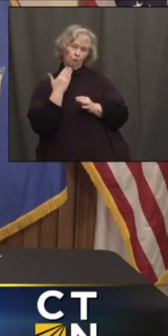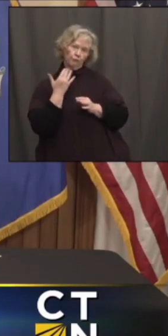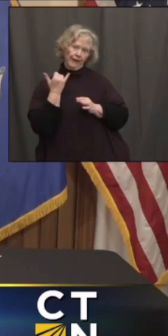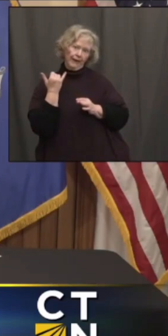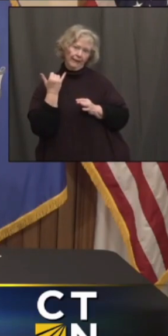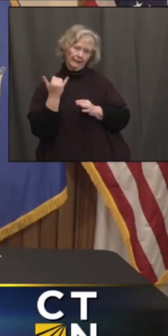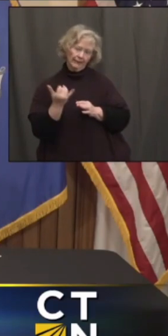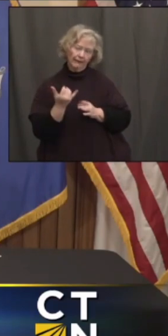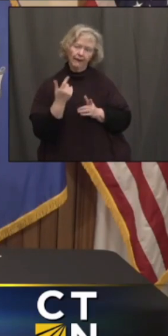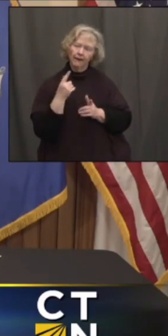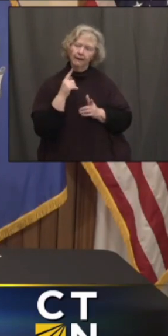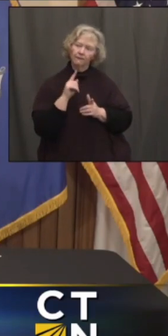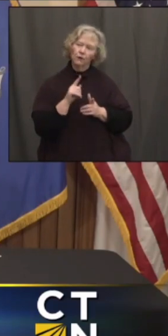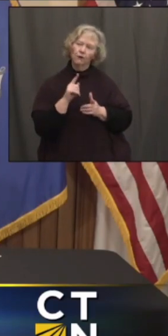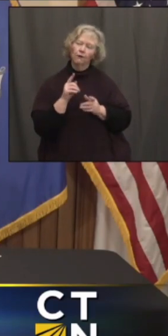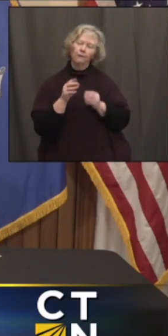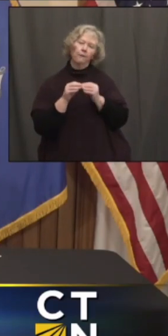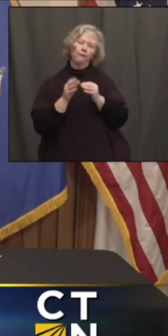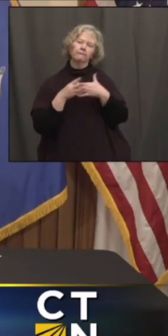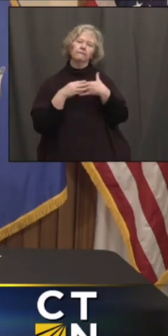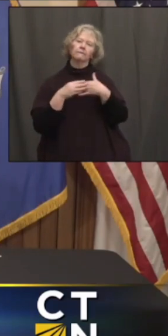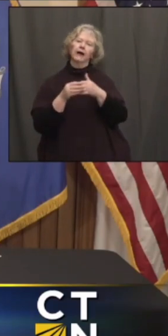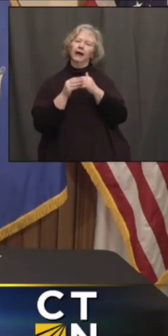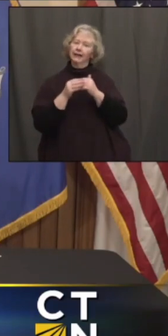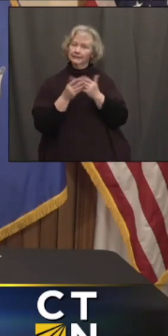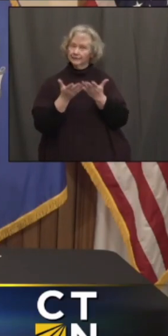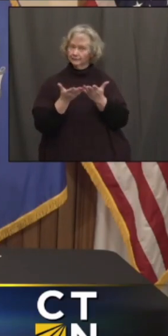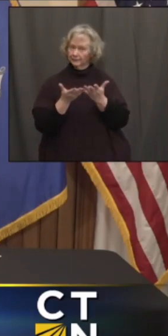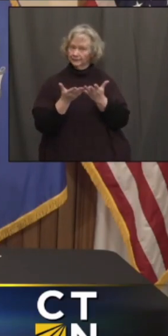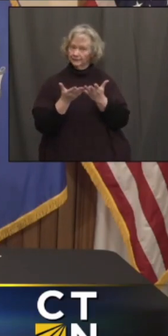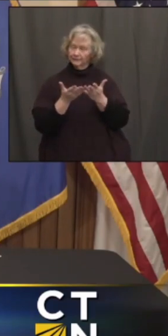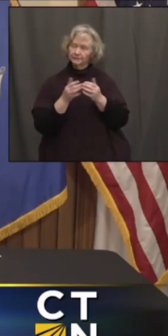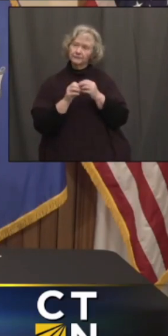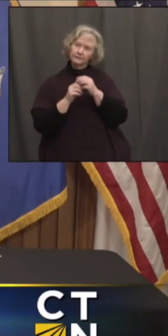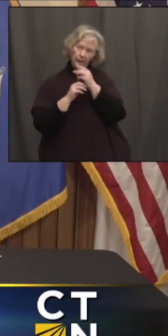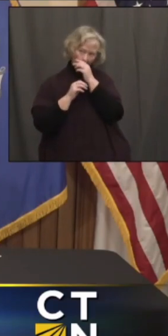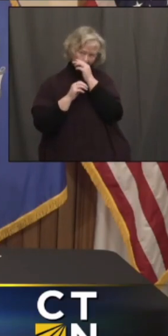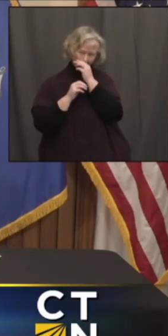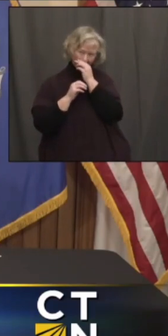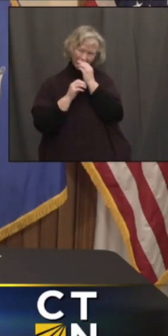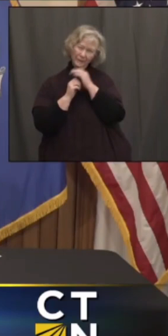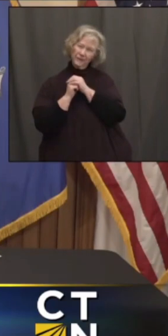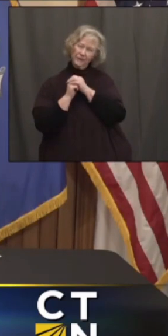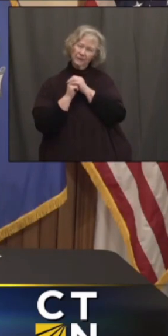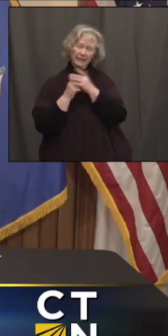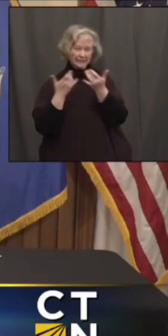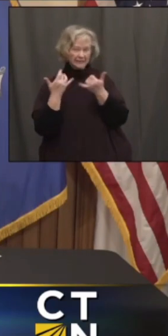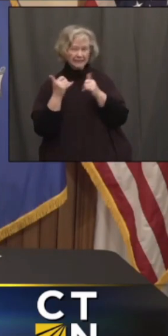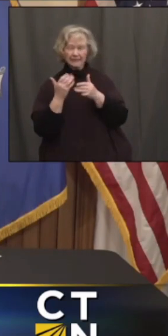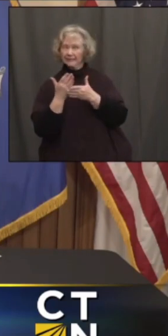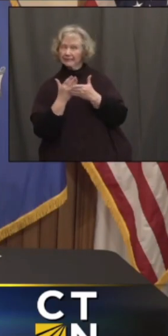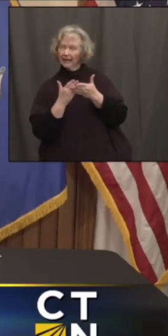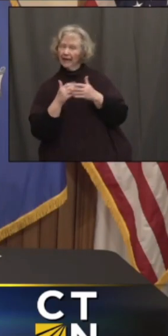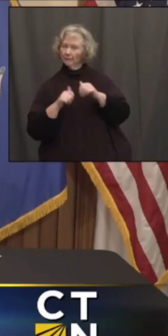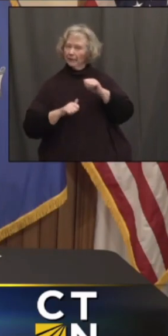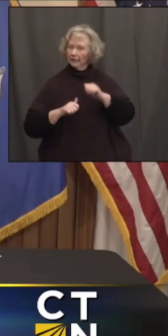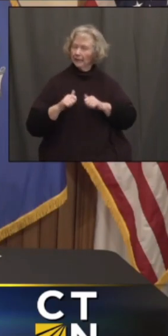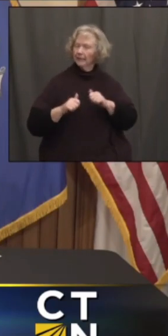to lift these limitations right now. Is there any – you know, there's still some variables out there, right, like the